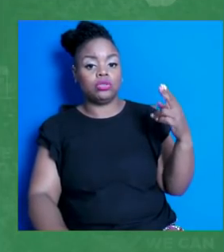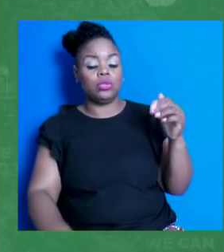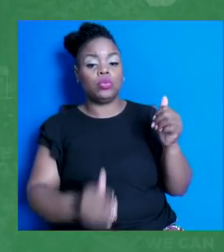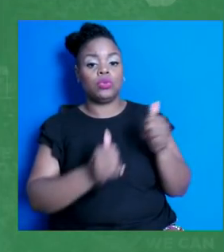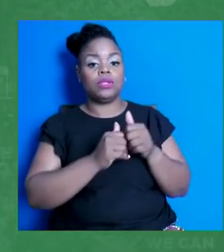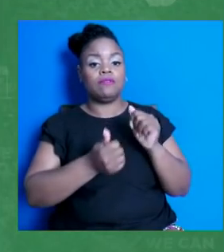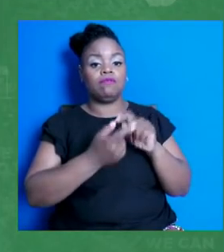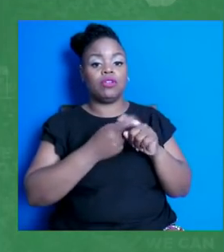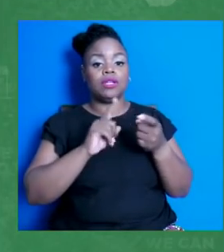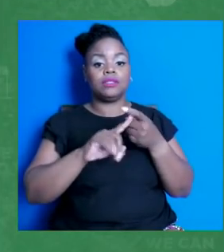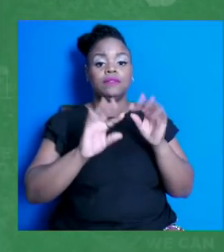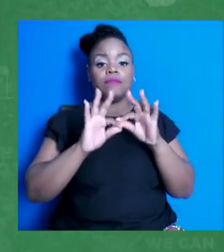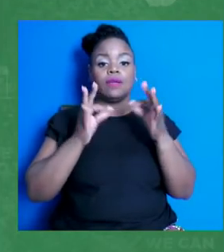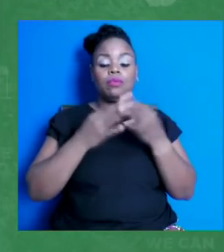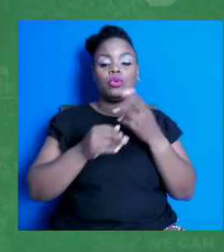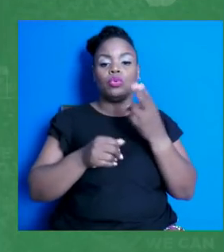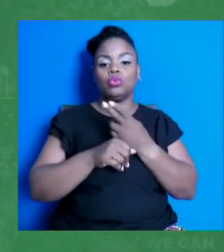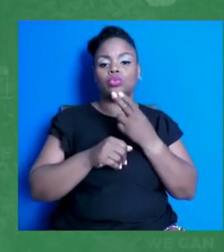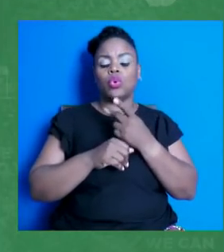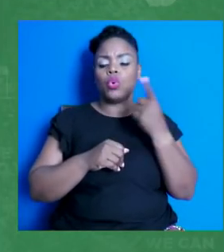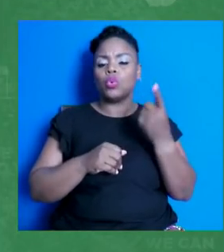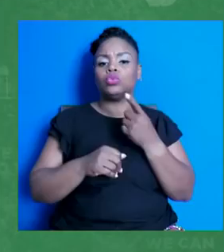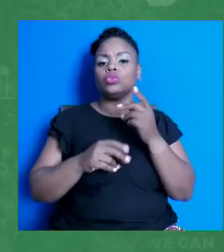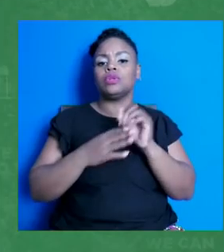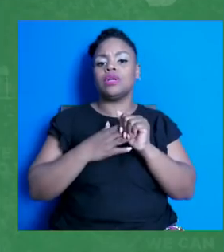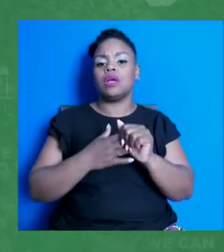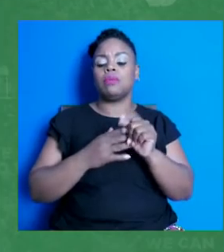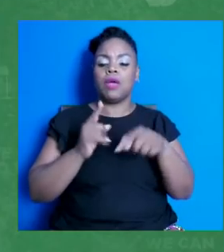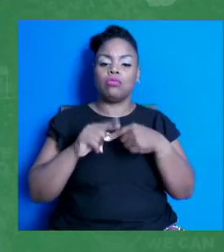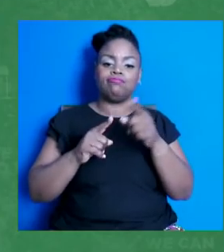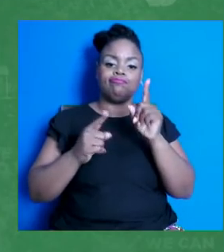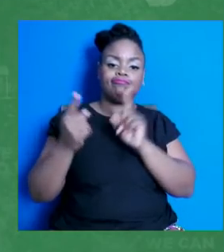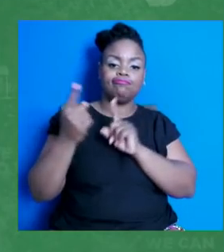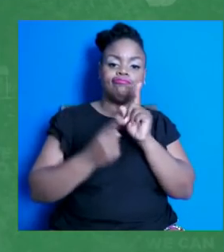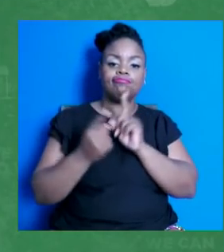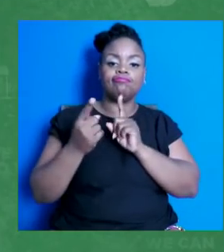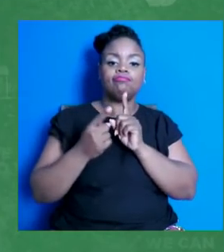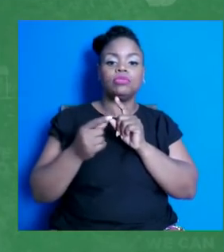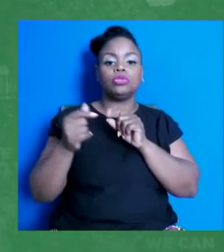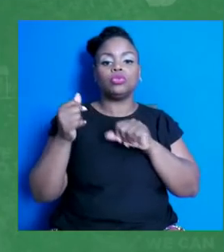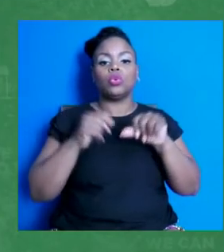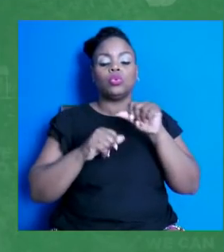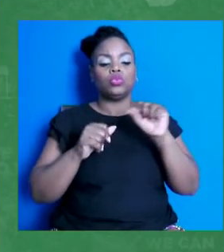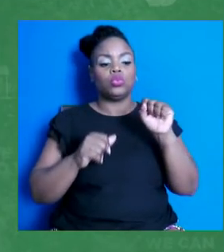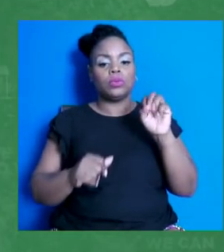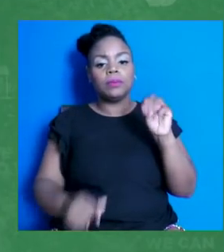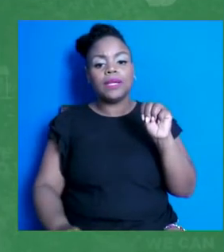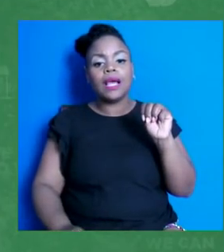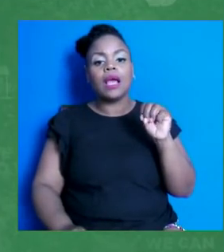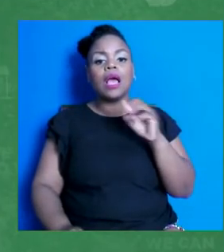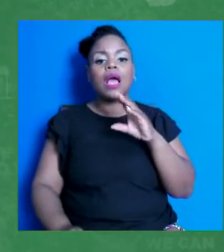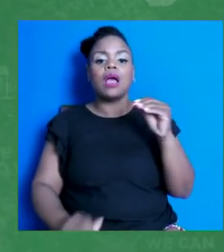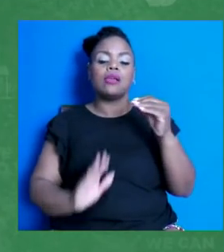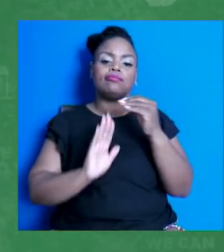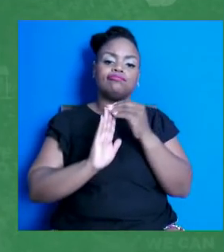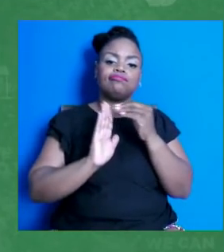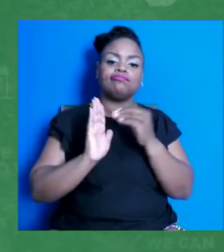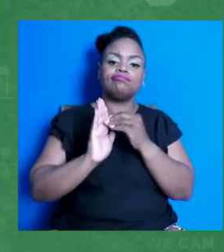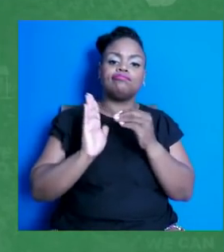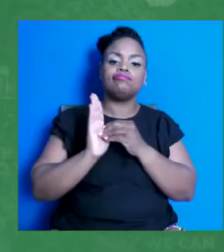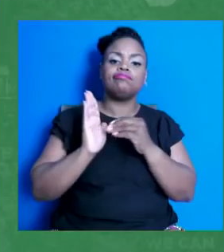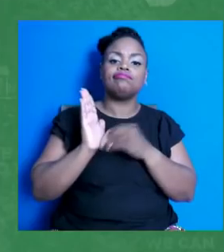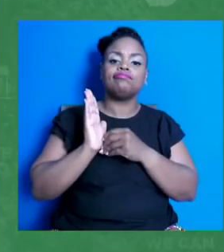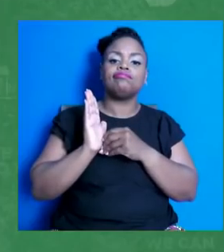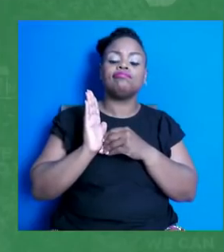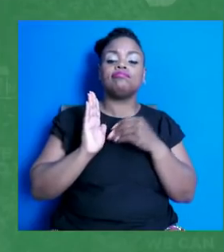family in person. You can post on social media and you can also log conversations to follow with people later based on how those conversations went.